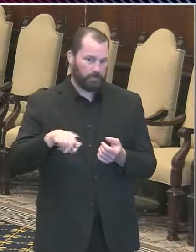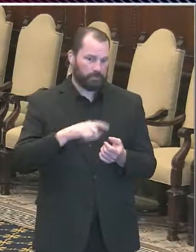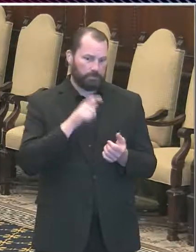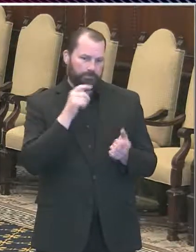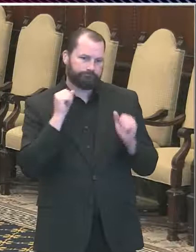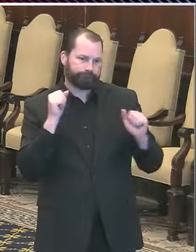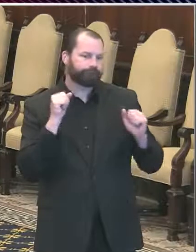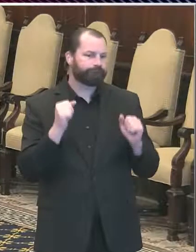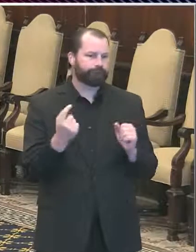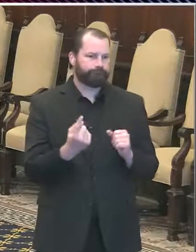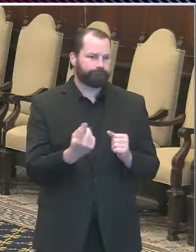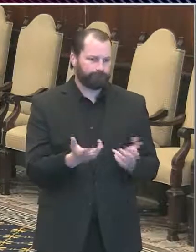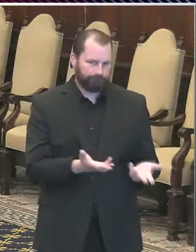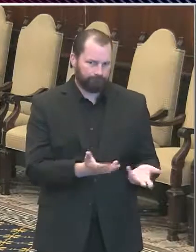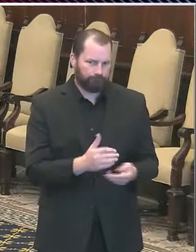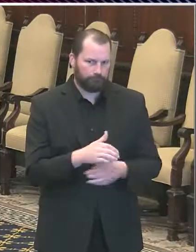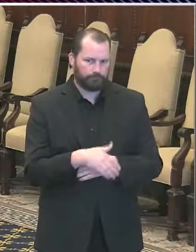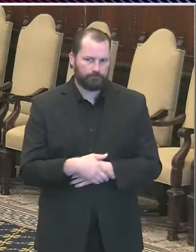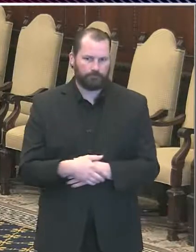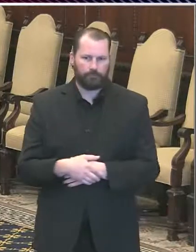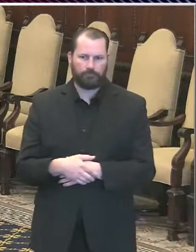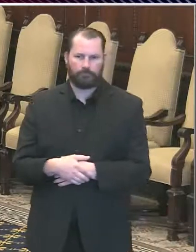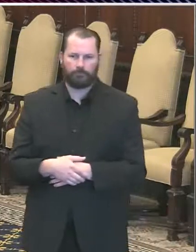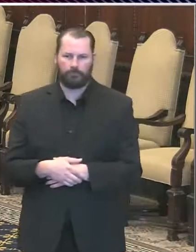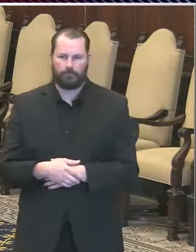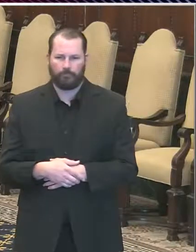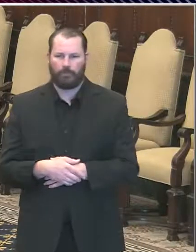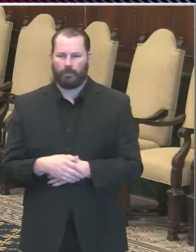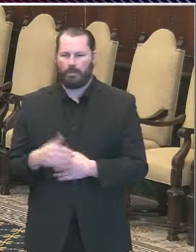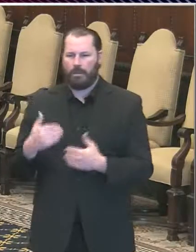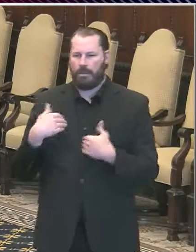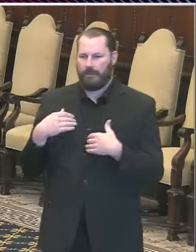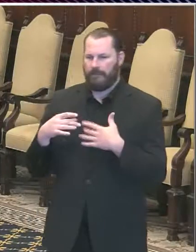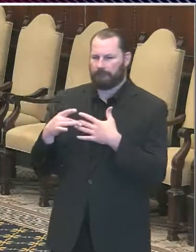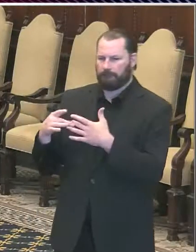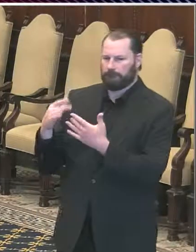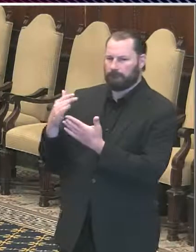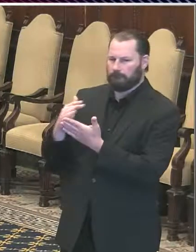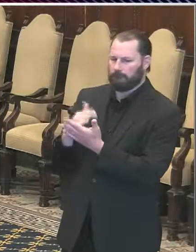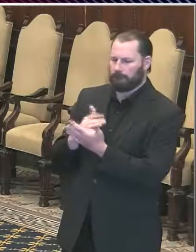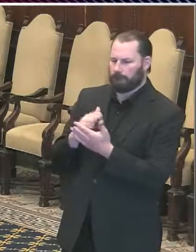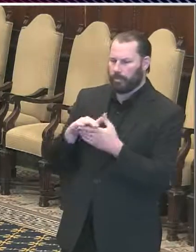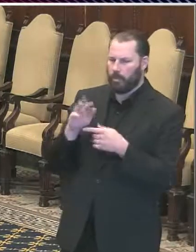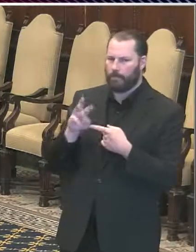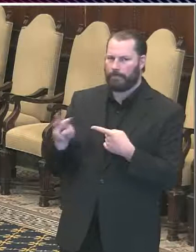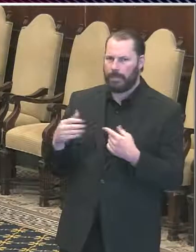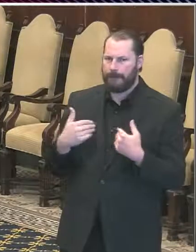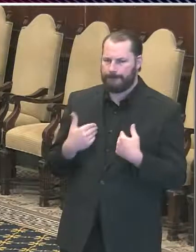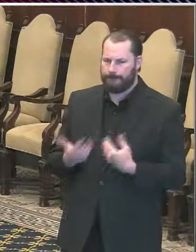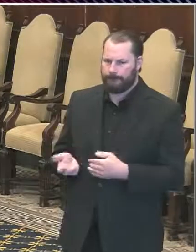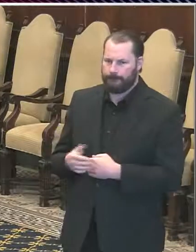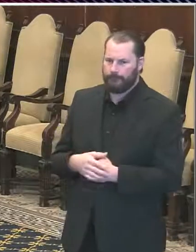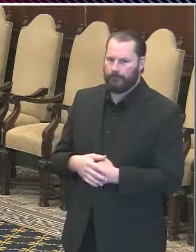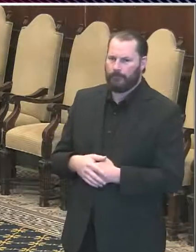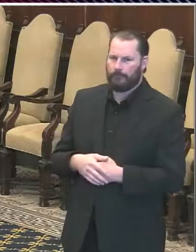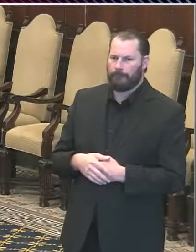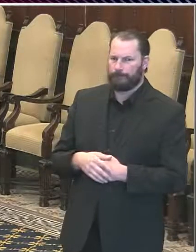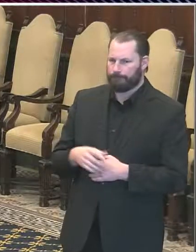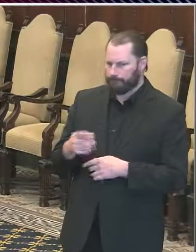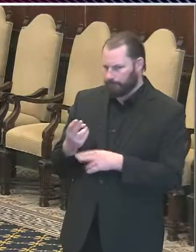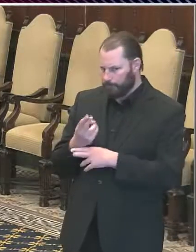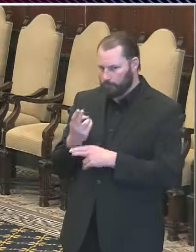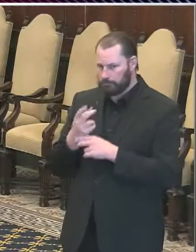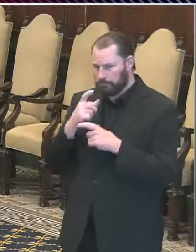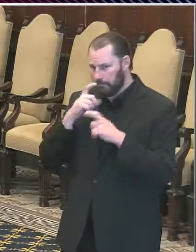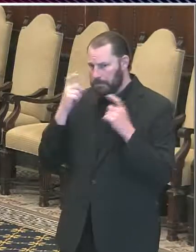there are guidelines we have I believe on our website about using mastering exercise I know it's tough to